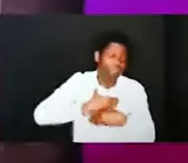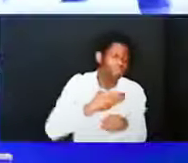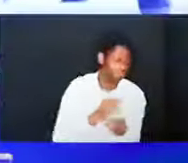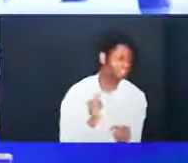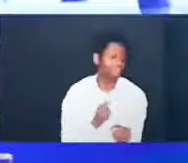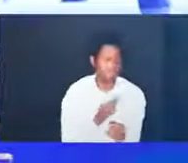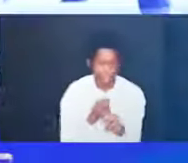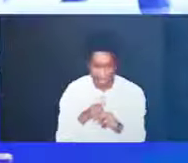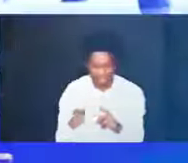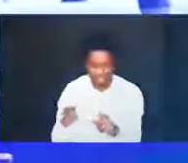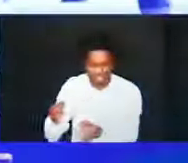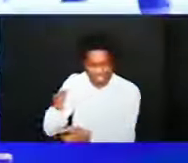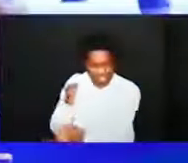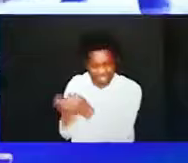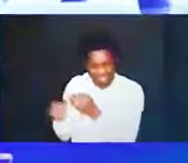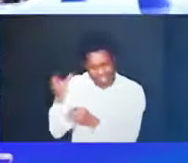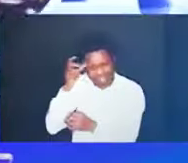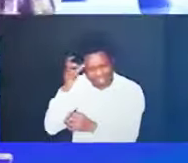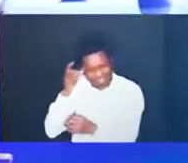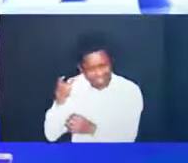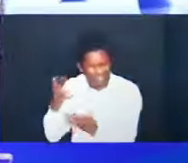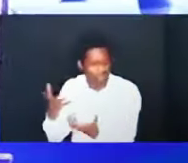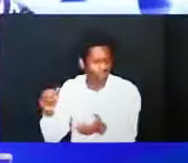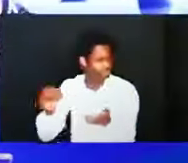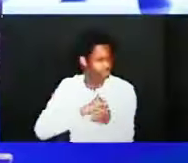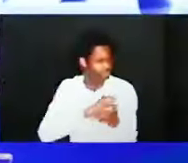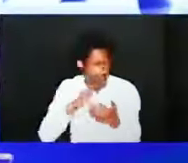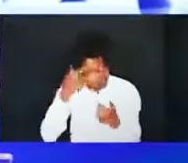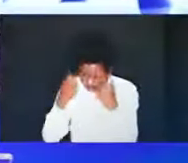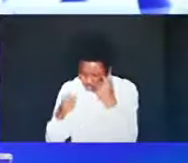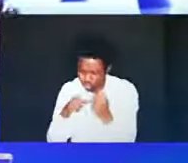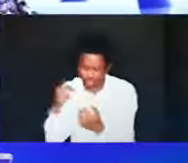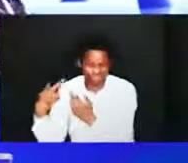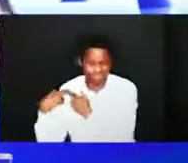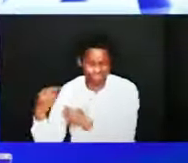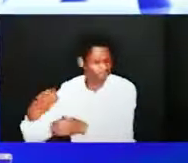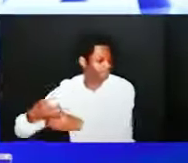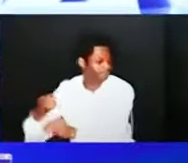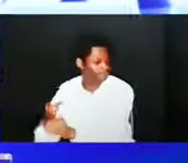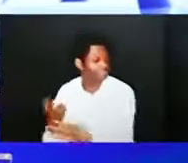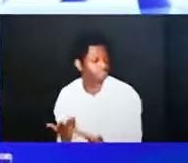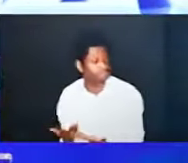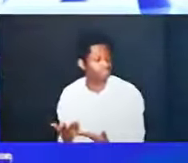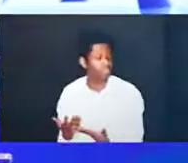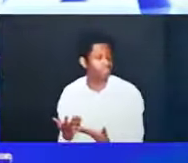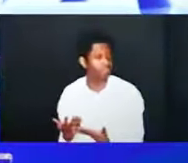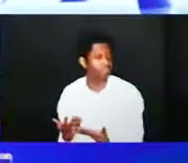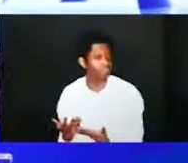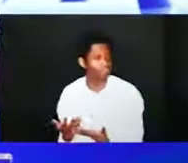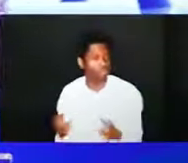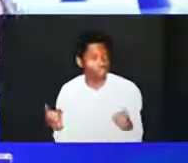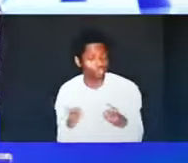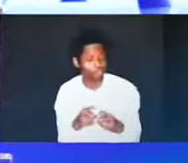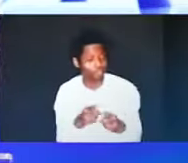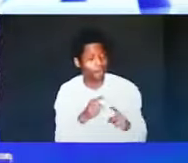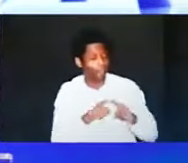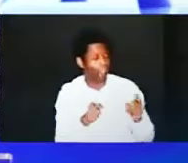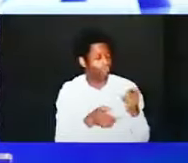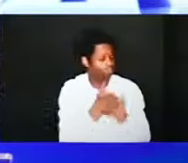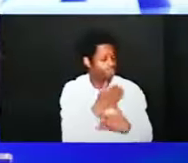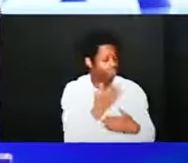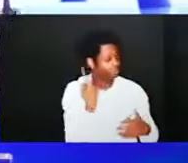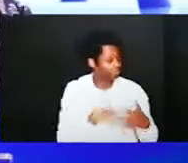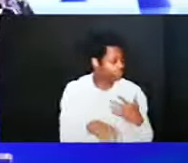so what has this bad god achieved for us his great mercy what does it accomplish